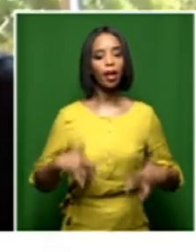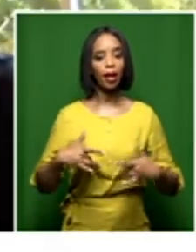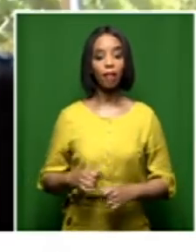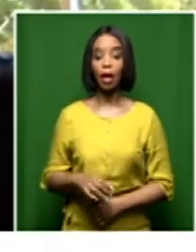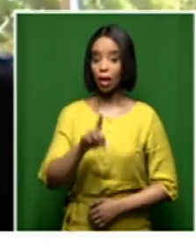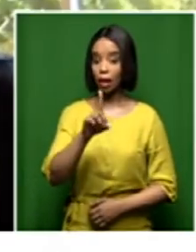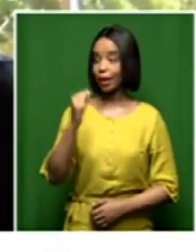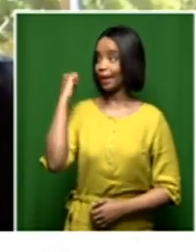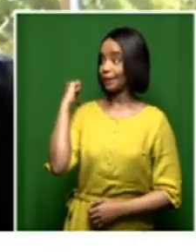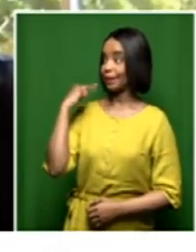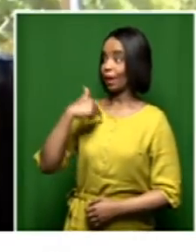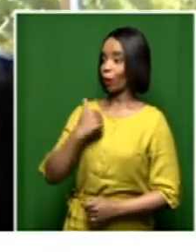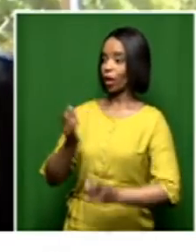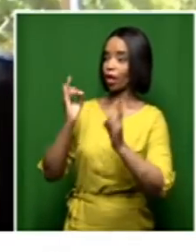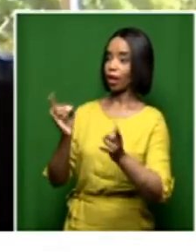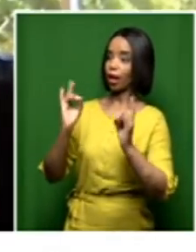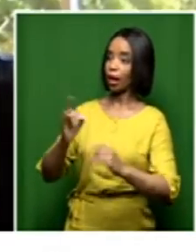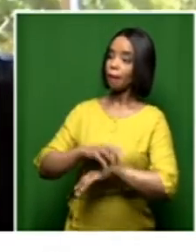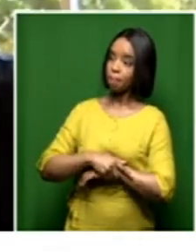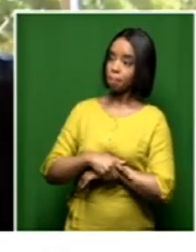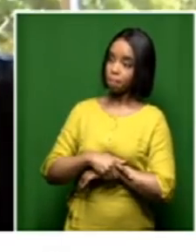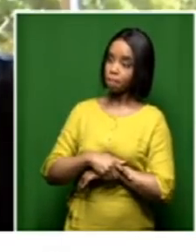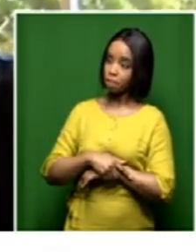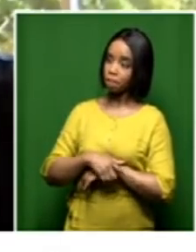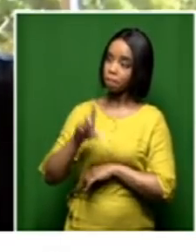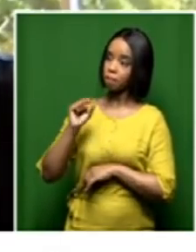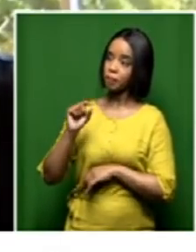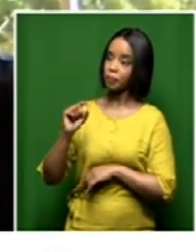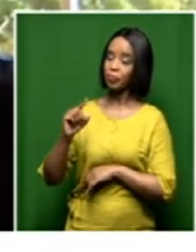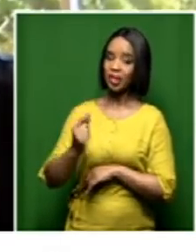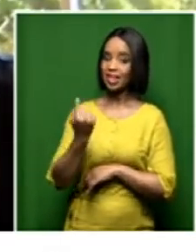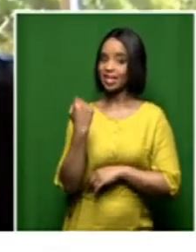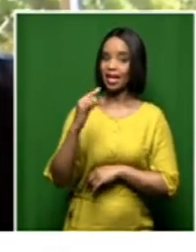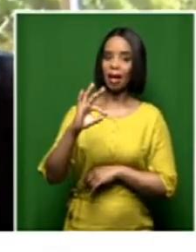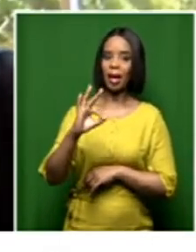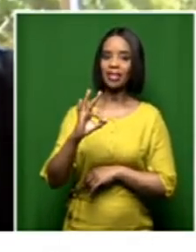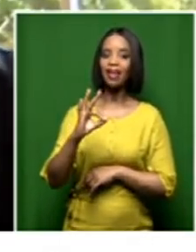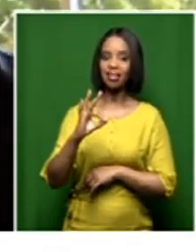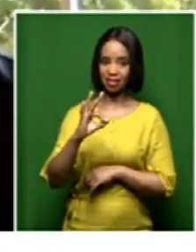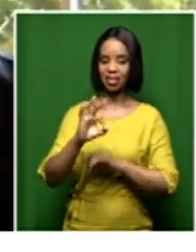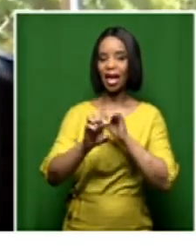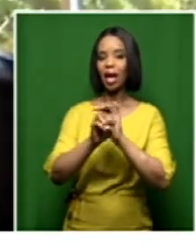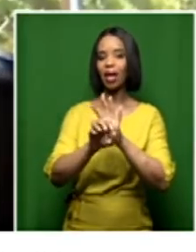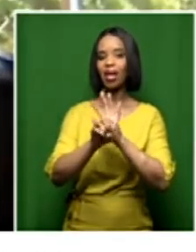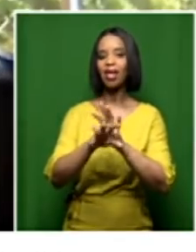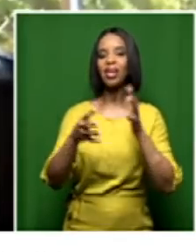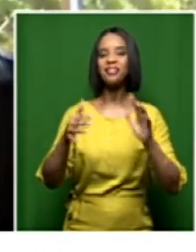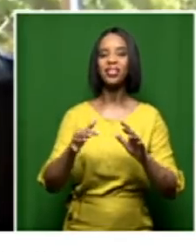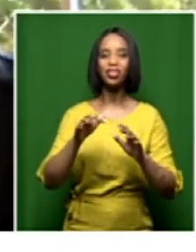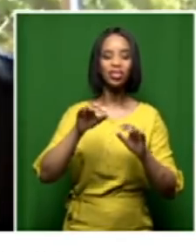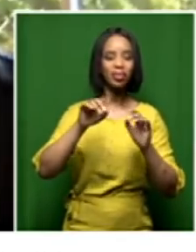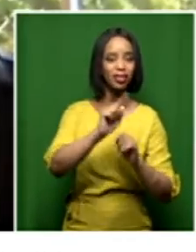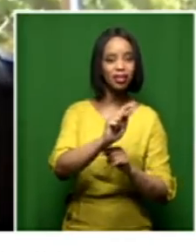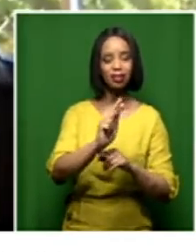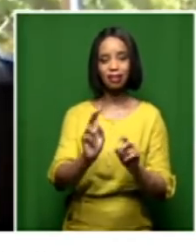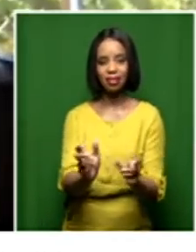watch yesterday, and after Monday's briefing to the media, I guess many who watched yesterday's proceedings